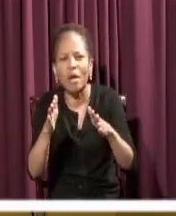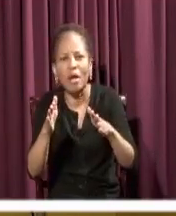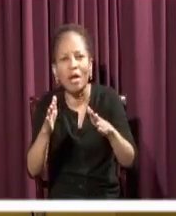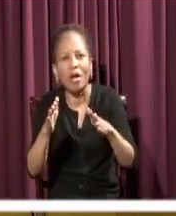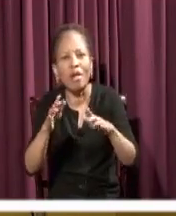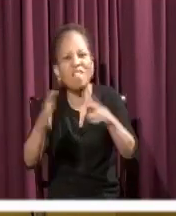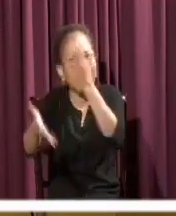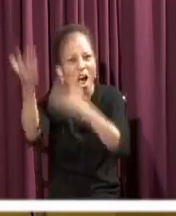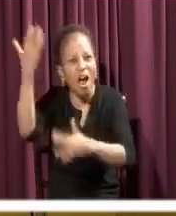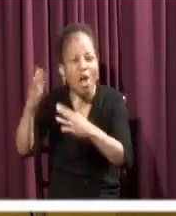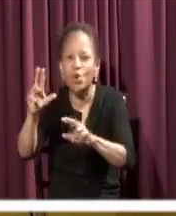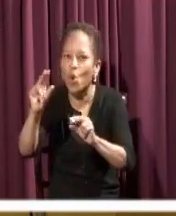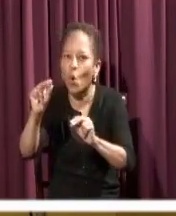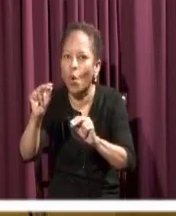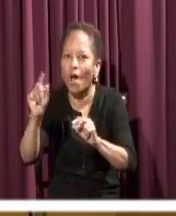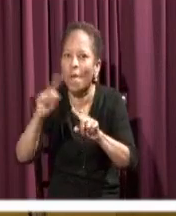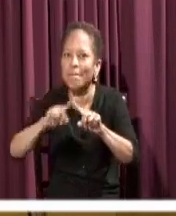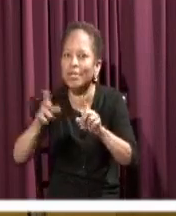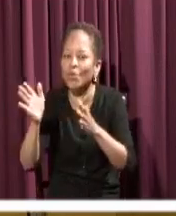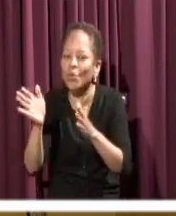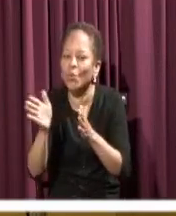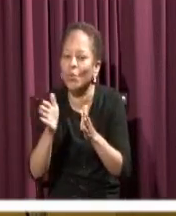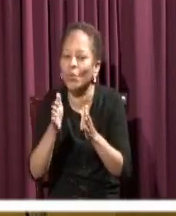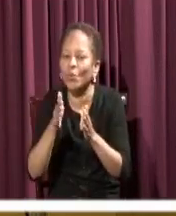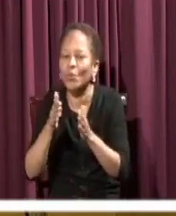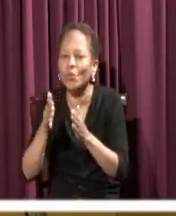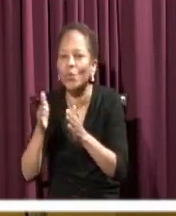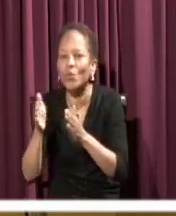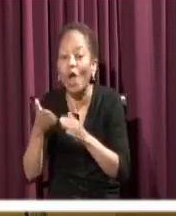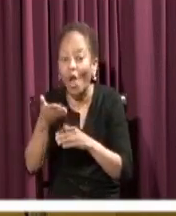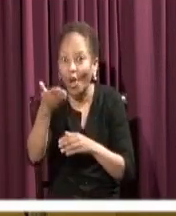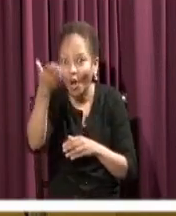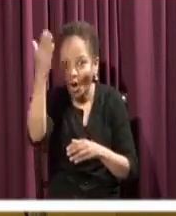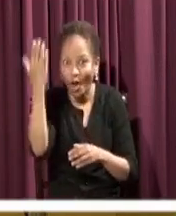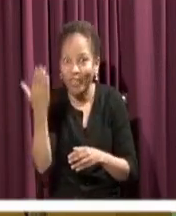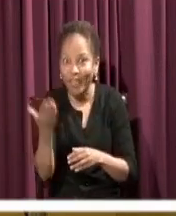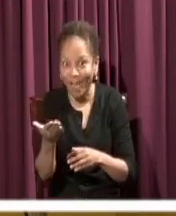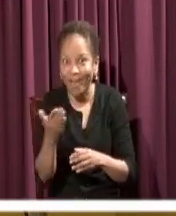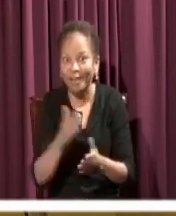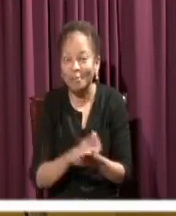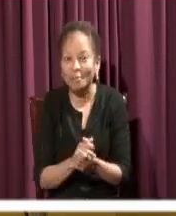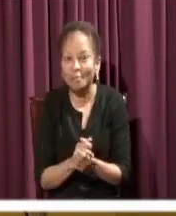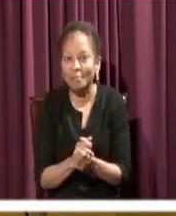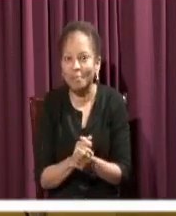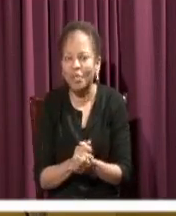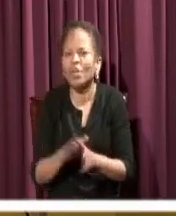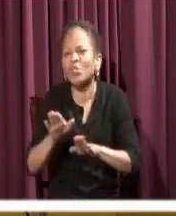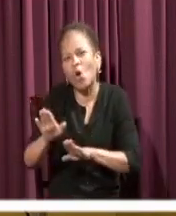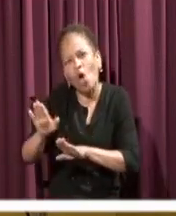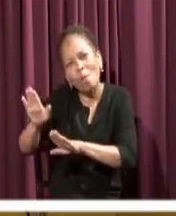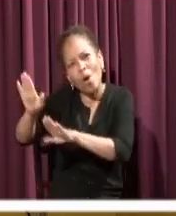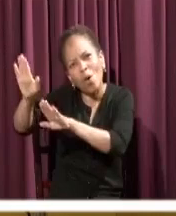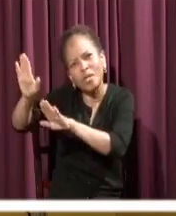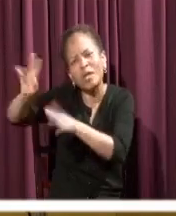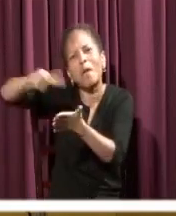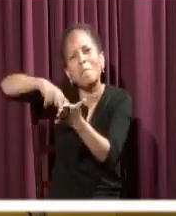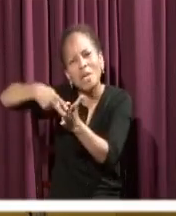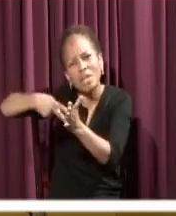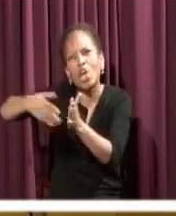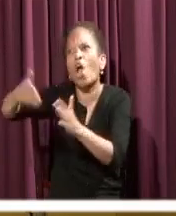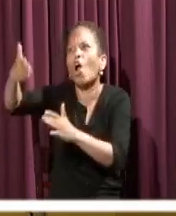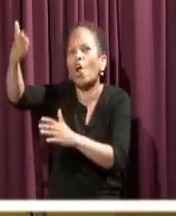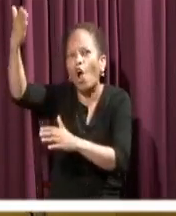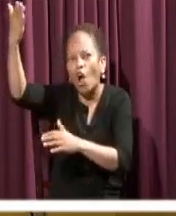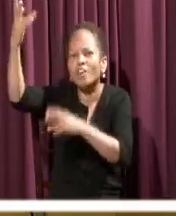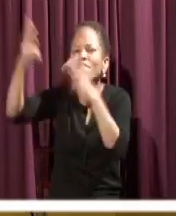in the gentle breeze. So up the mountain is that place where God is visiting his people. And Jesus goes up the